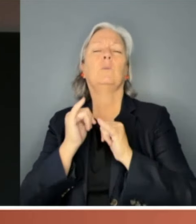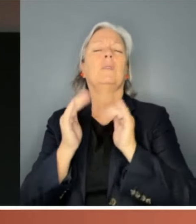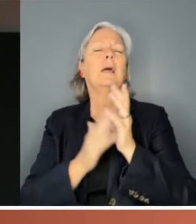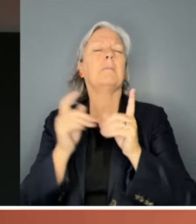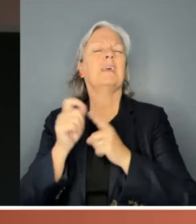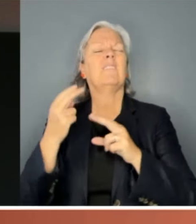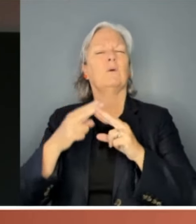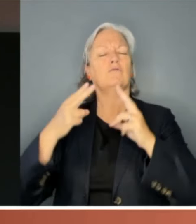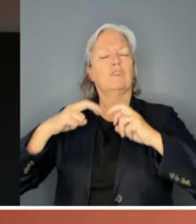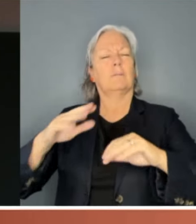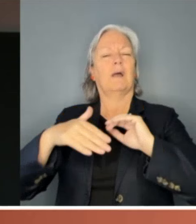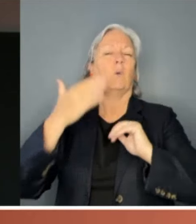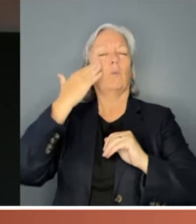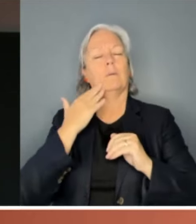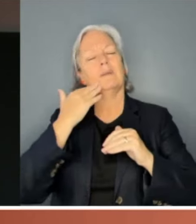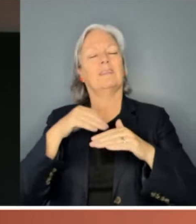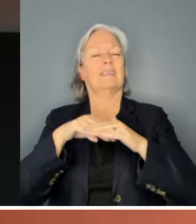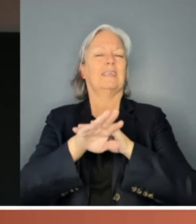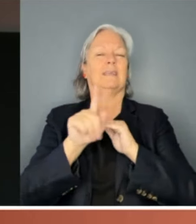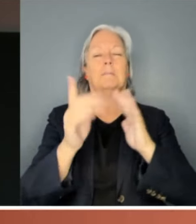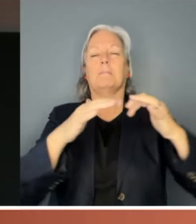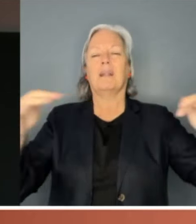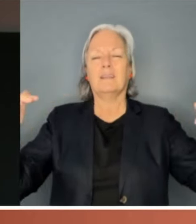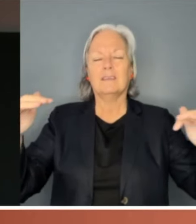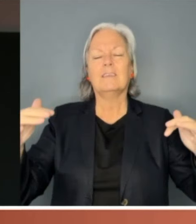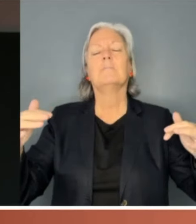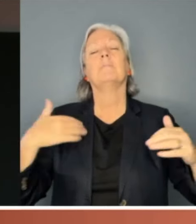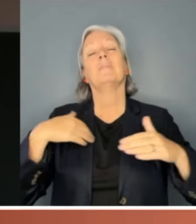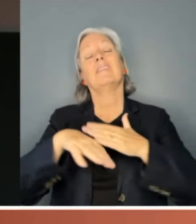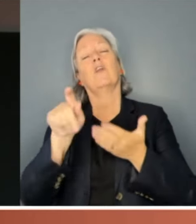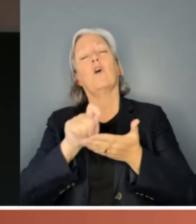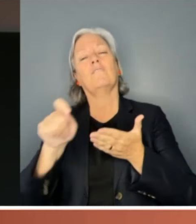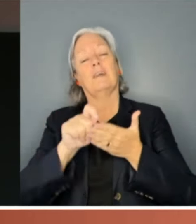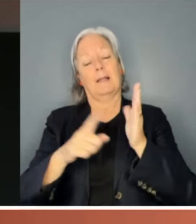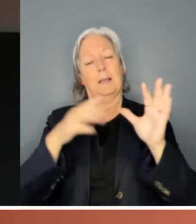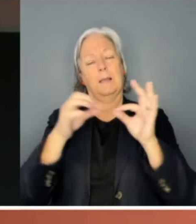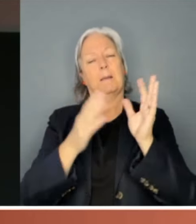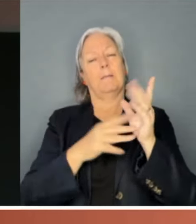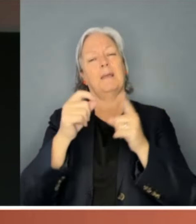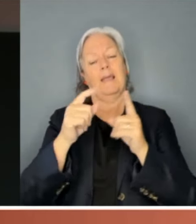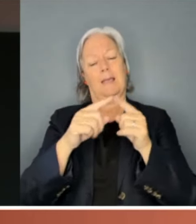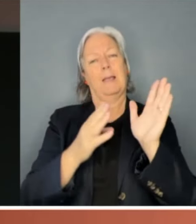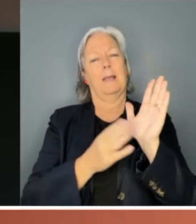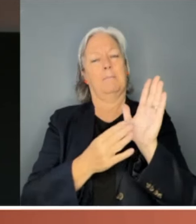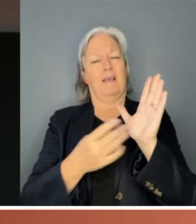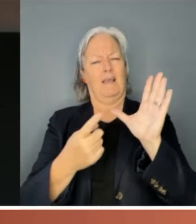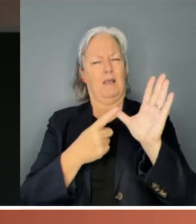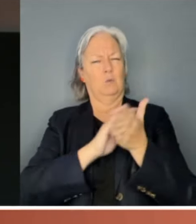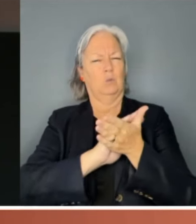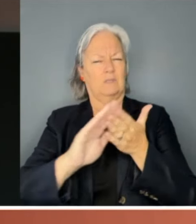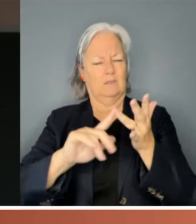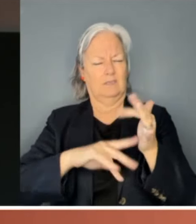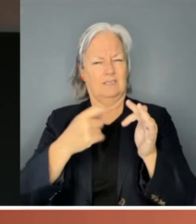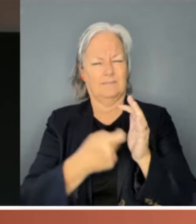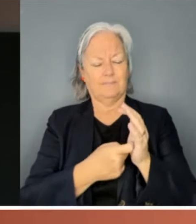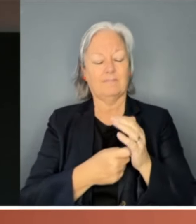on women in parliament, I found myself sitting in the office of Labor MP Emma Hoosa. I'd run out of tissues